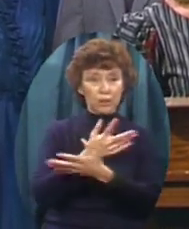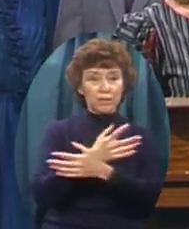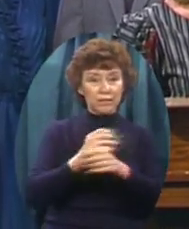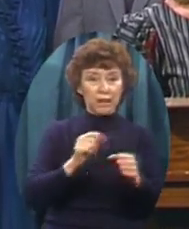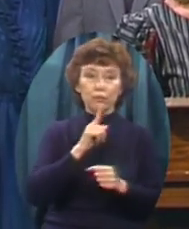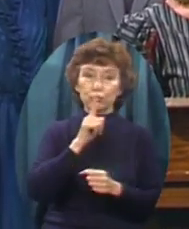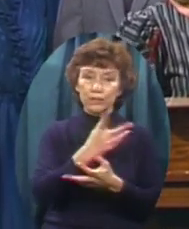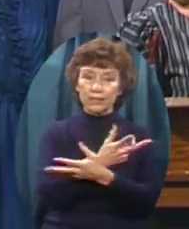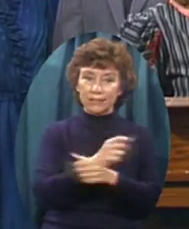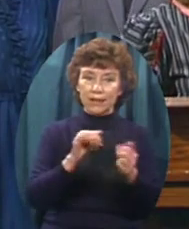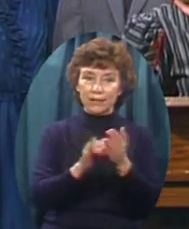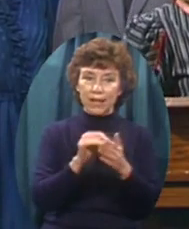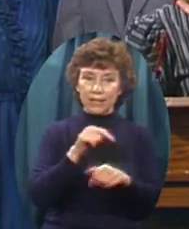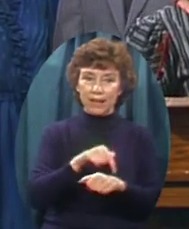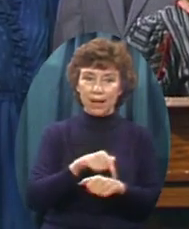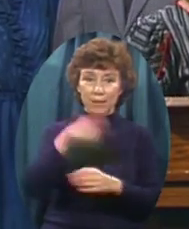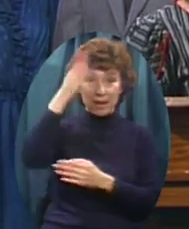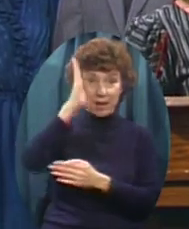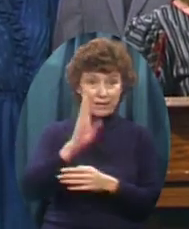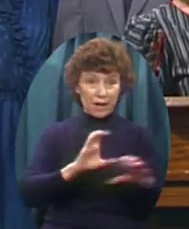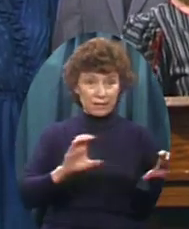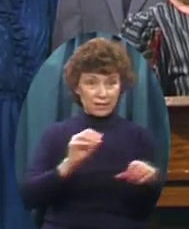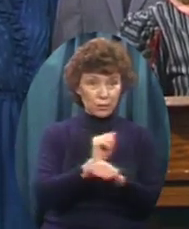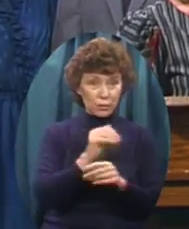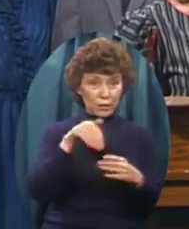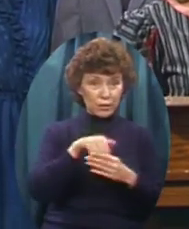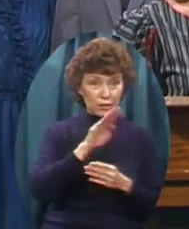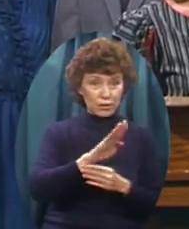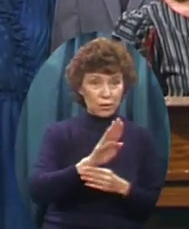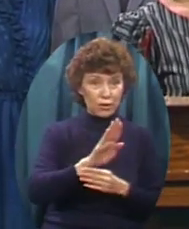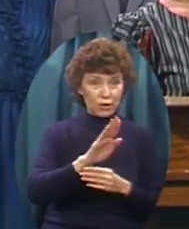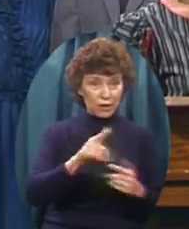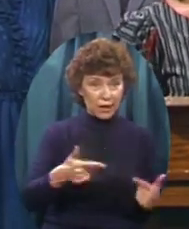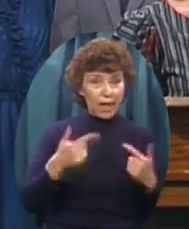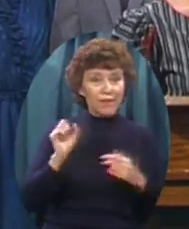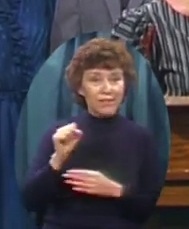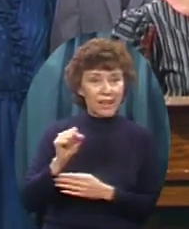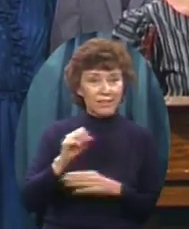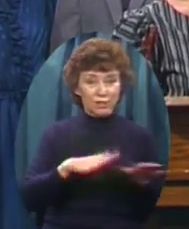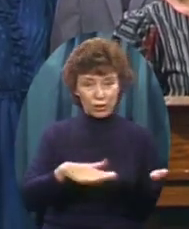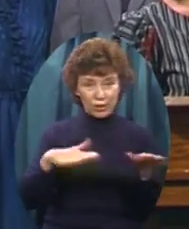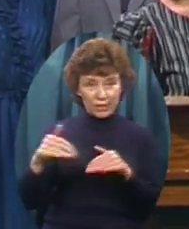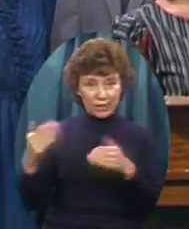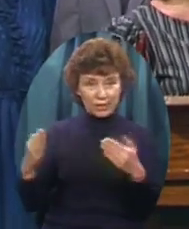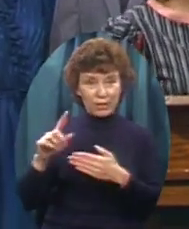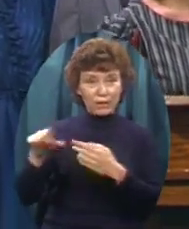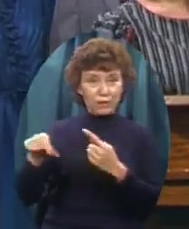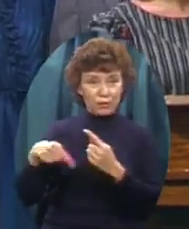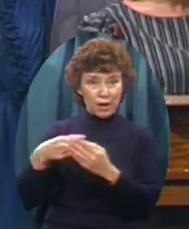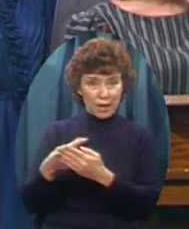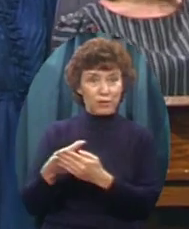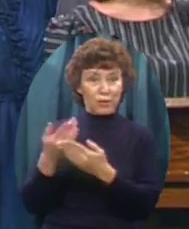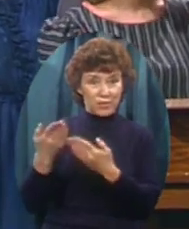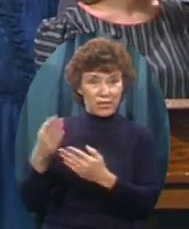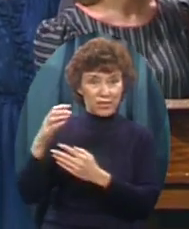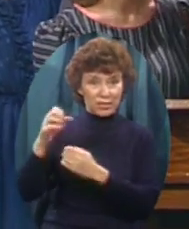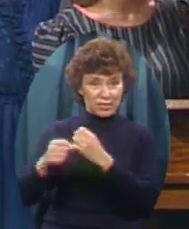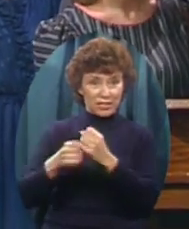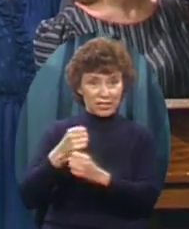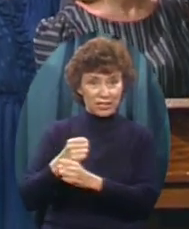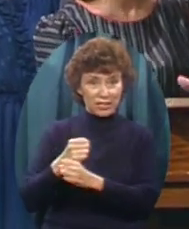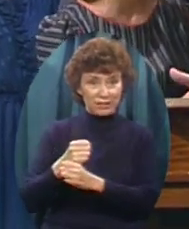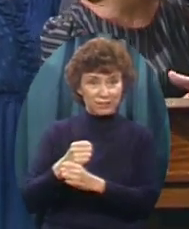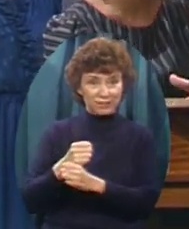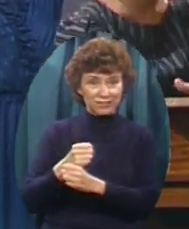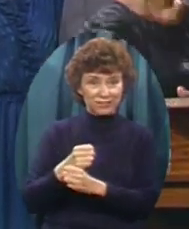done a work in your life? Yes And you're going to leave here Will you graduate this year? Yes God bless you You know, little, big things come in